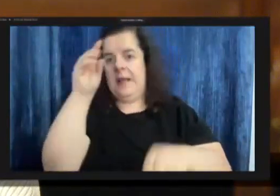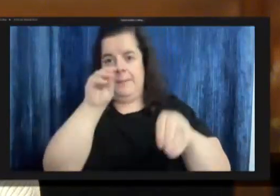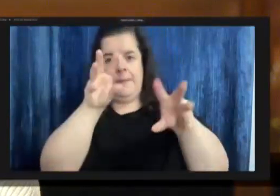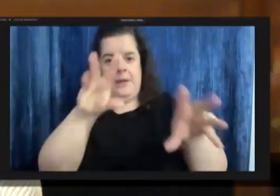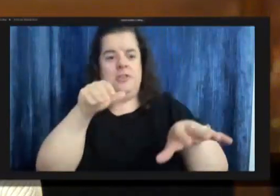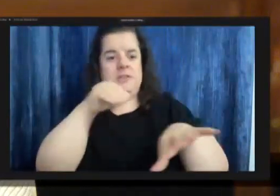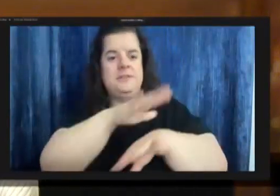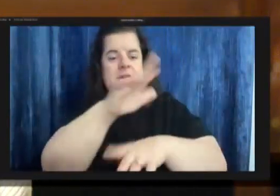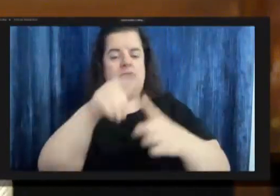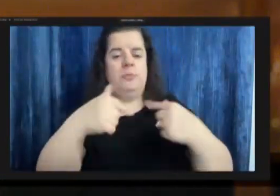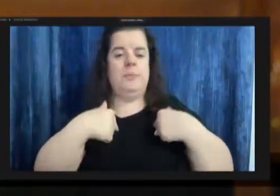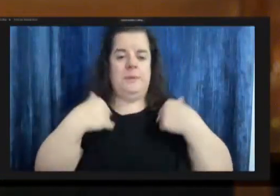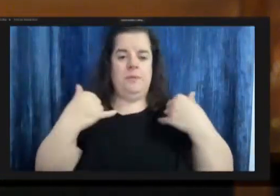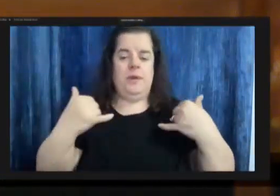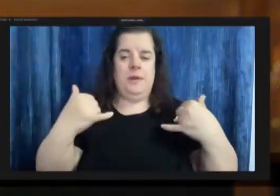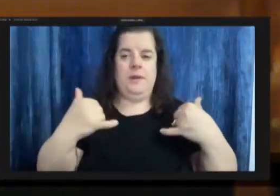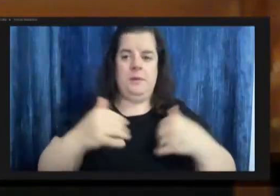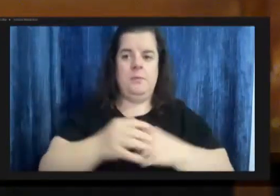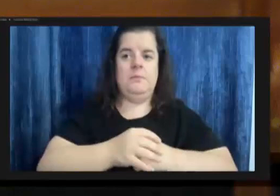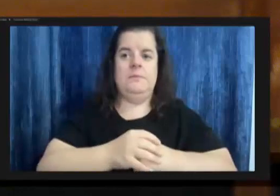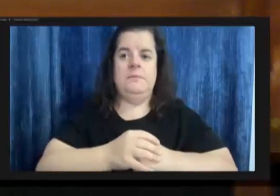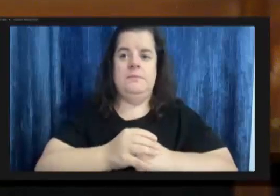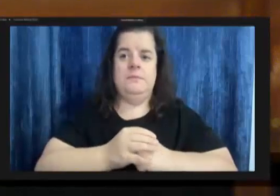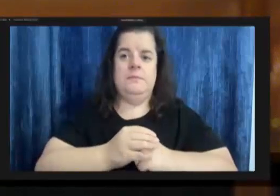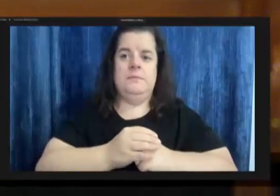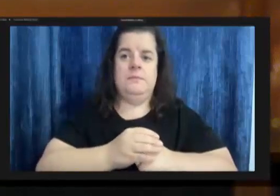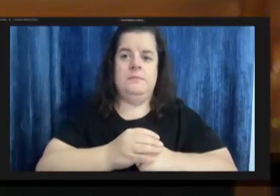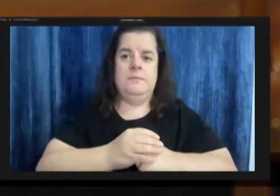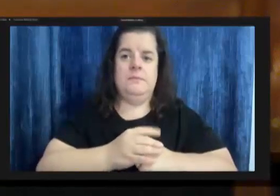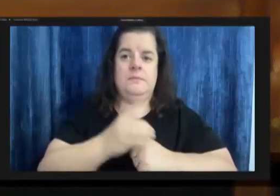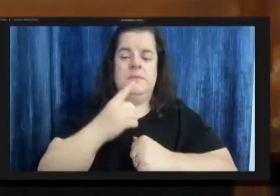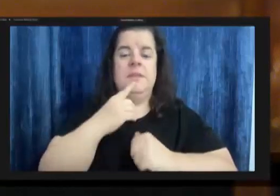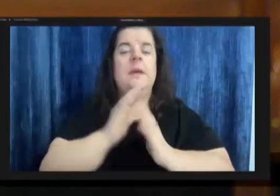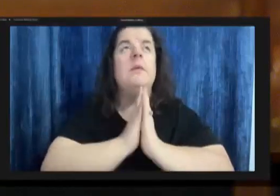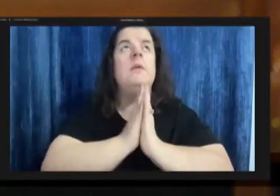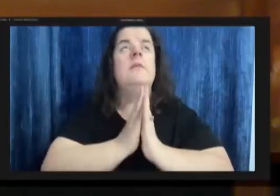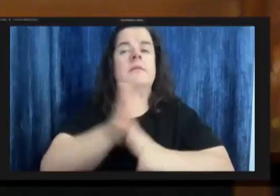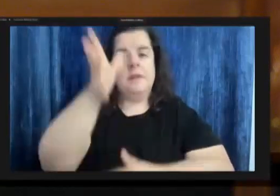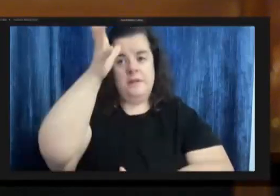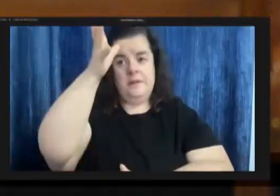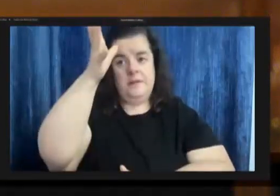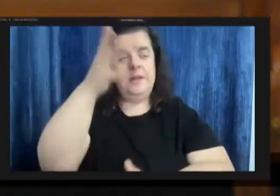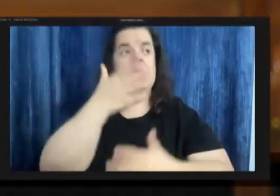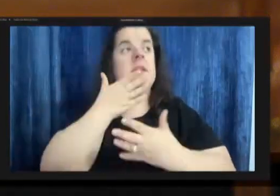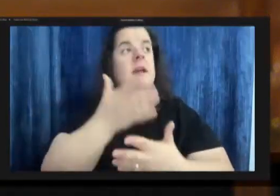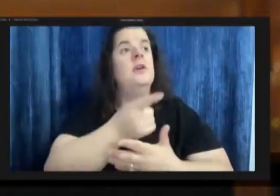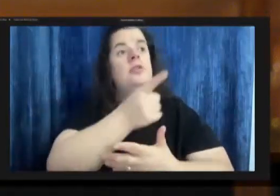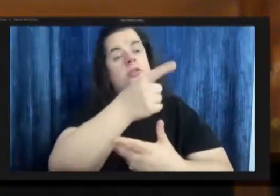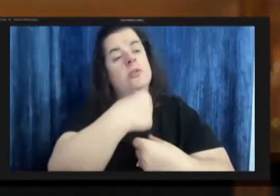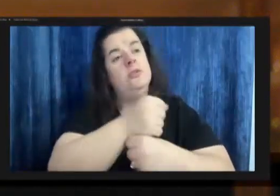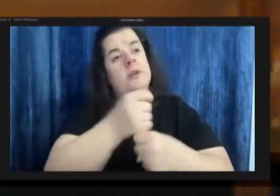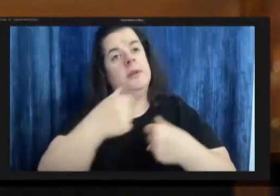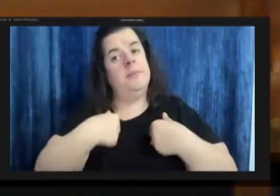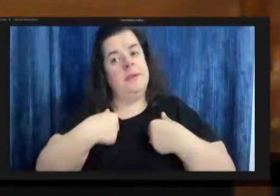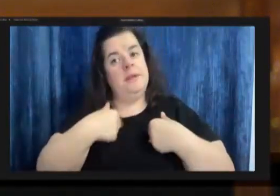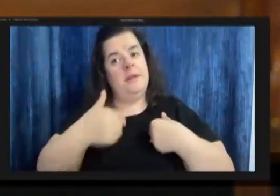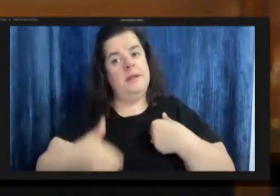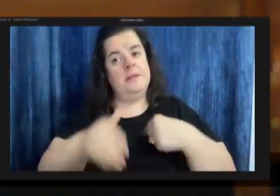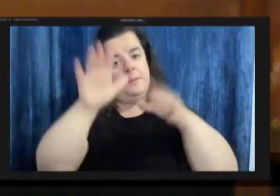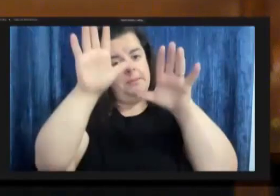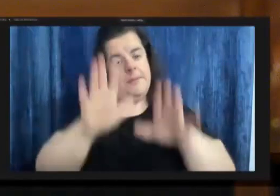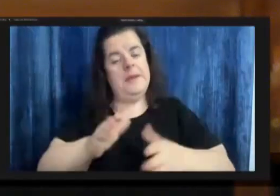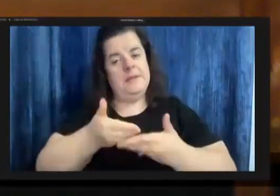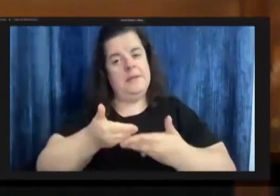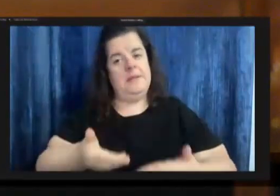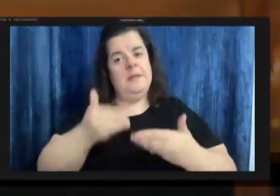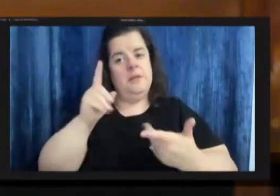me right now let me say this prayer father thank you that you are creating me as a masterpiece down